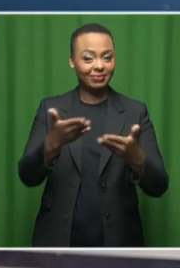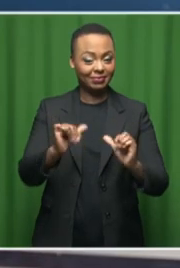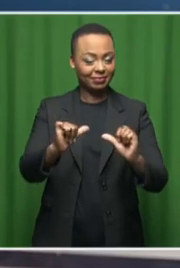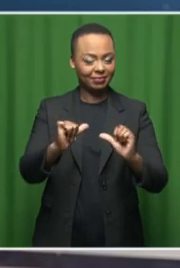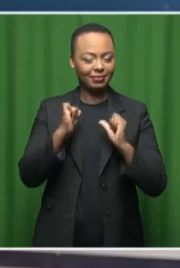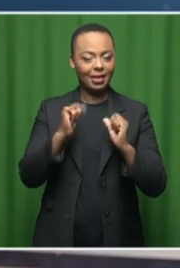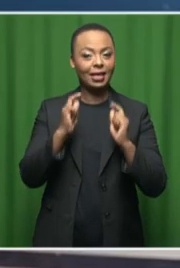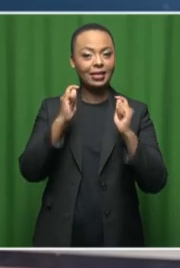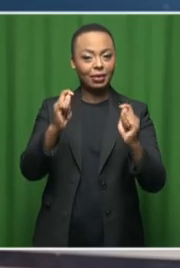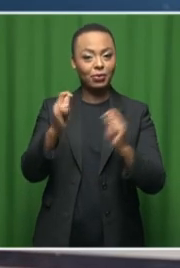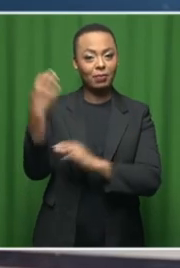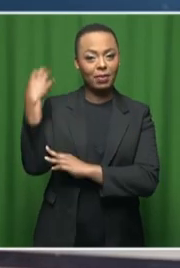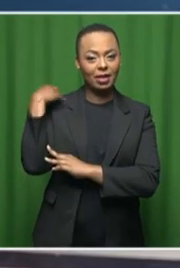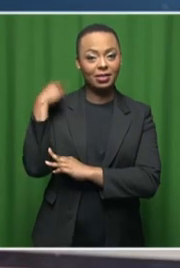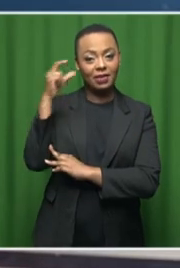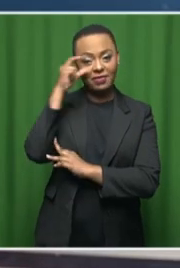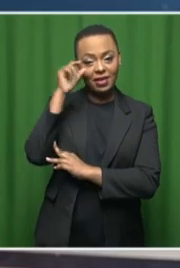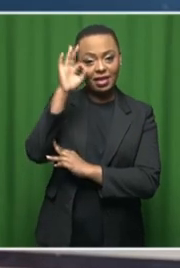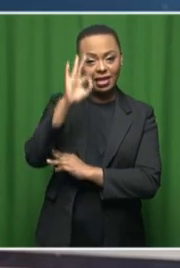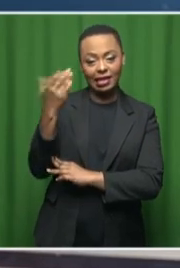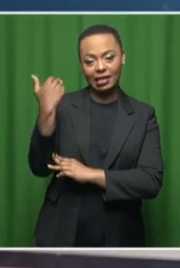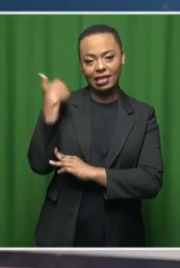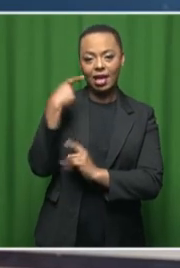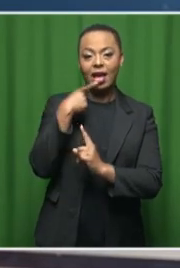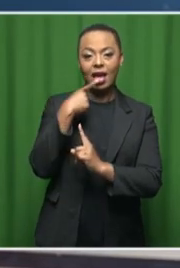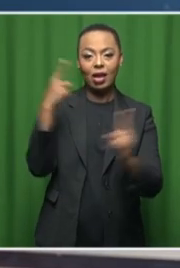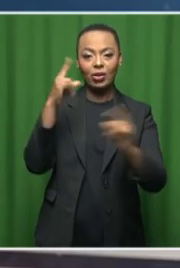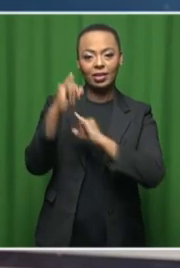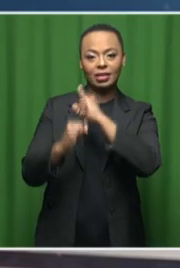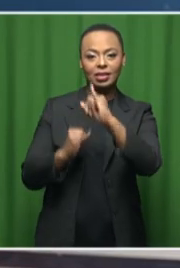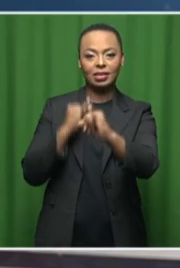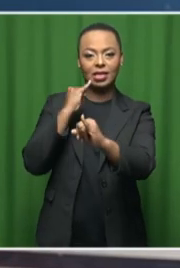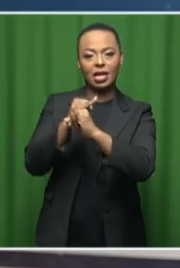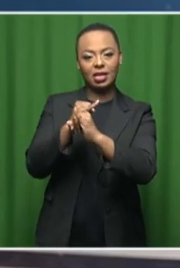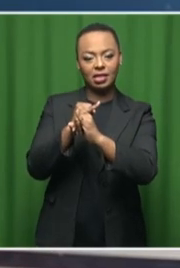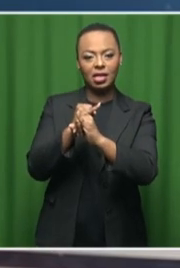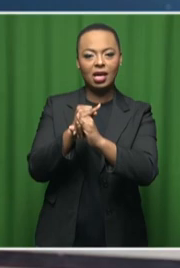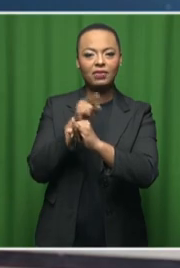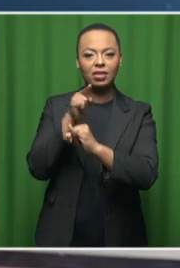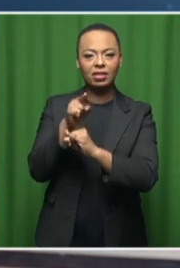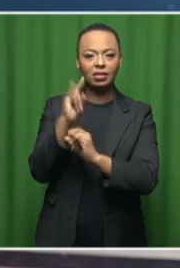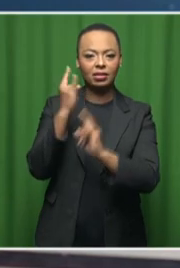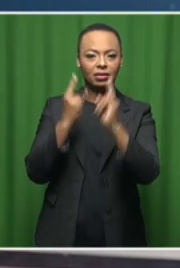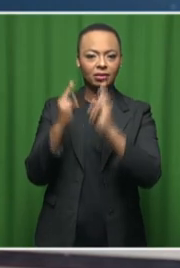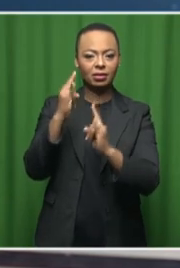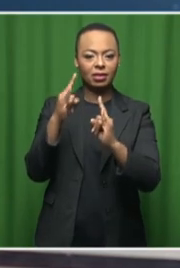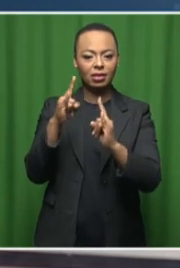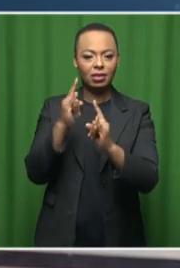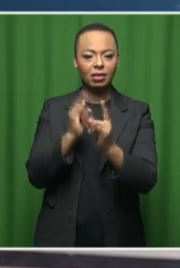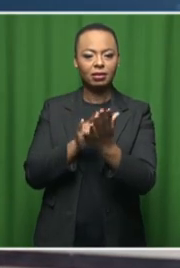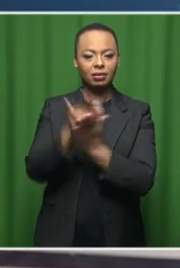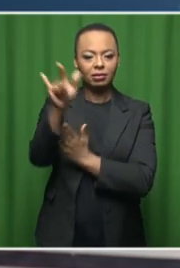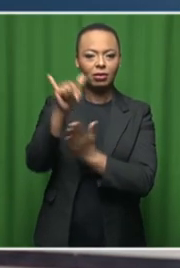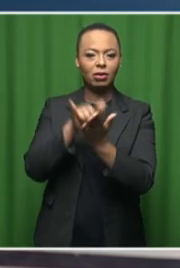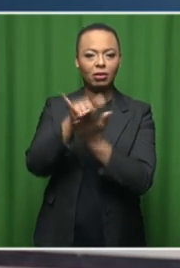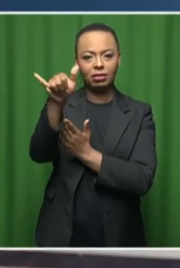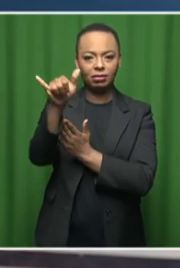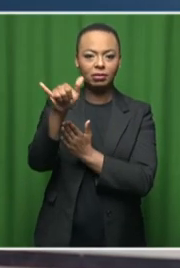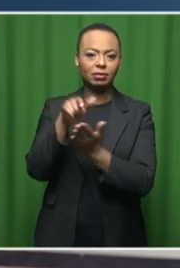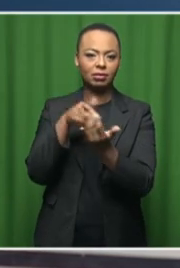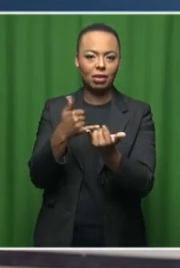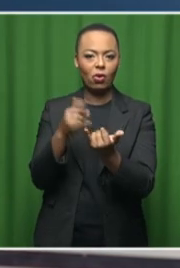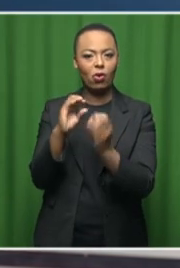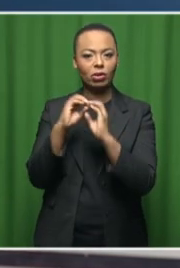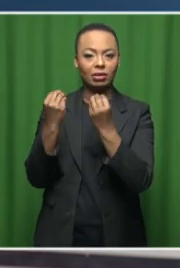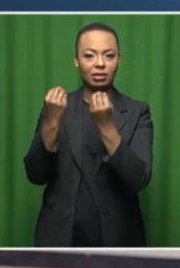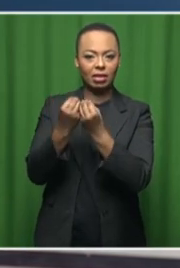Transport Minister Figuile Mbalula yesterday announced that the International Civil Aviation Organization has rated South Africa with a safety